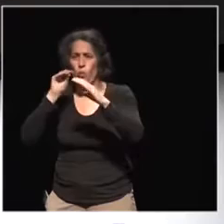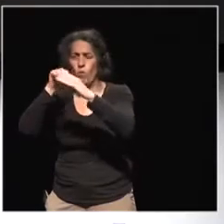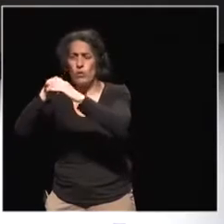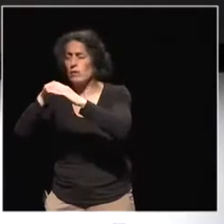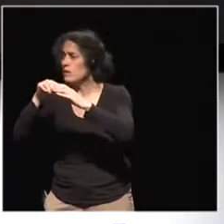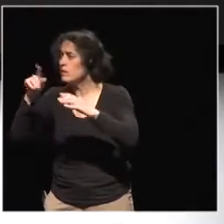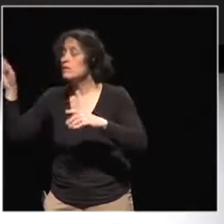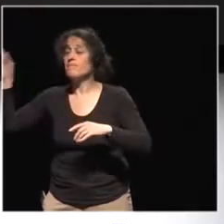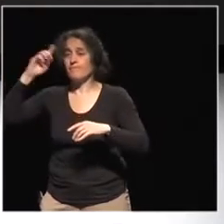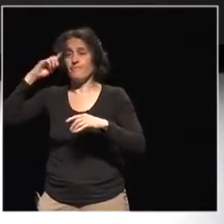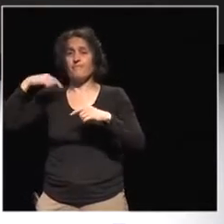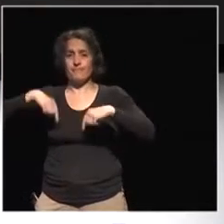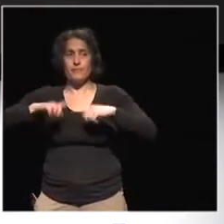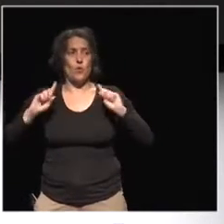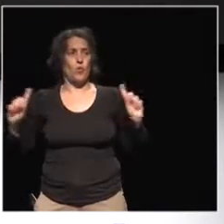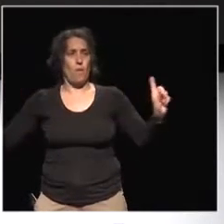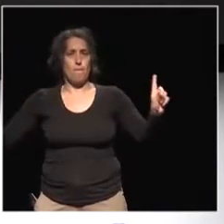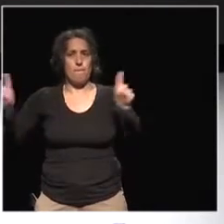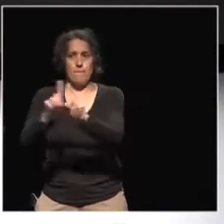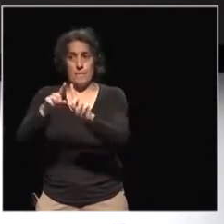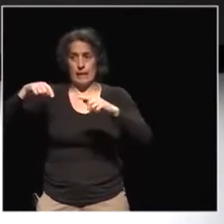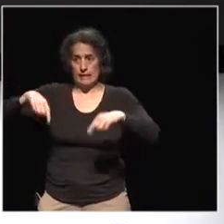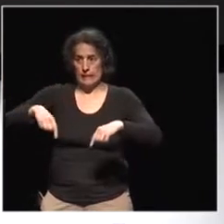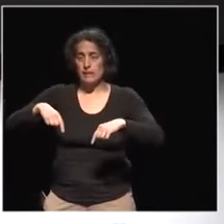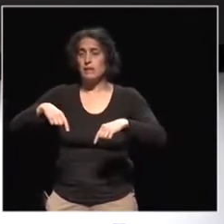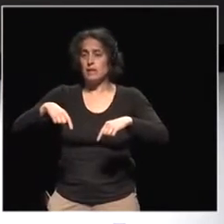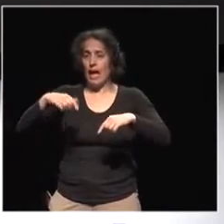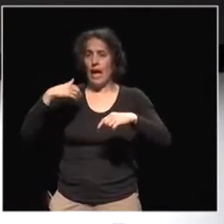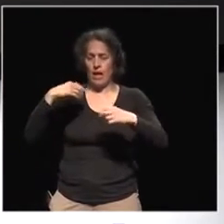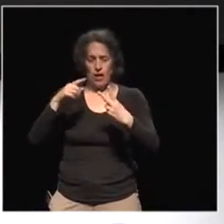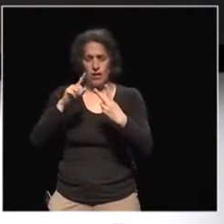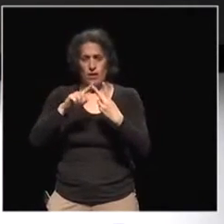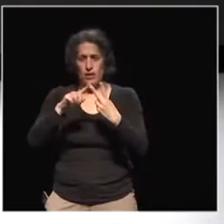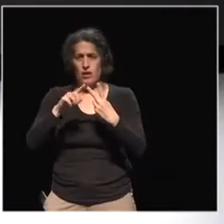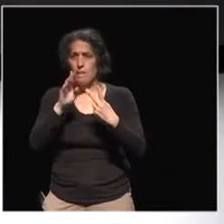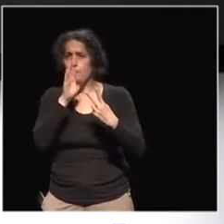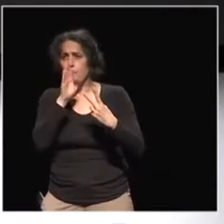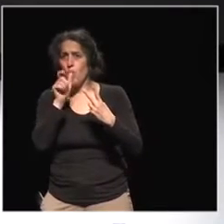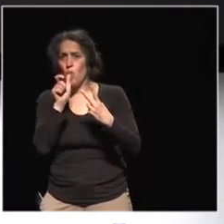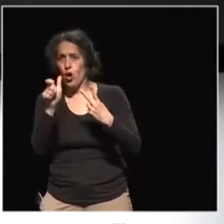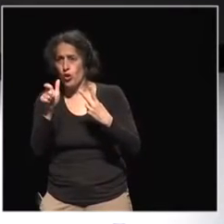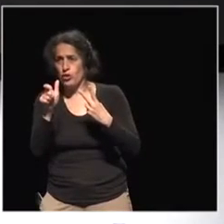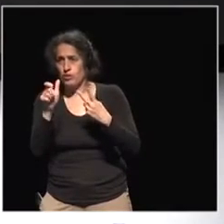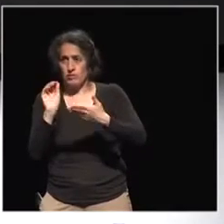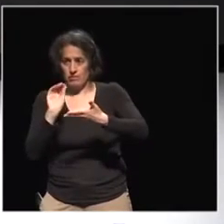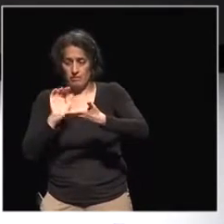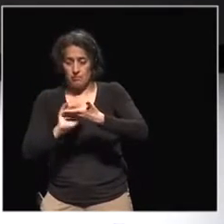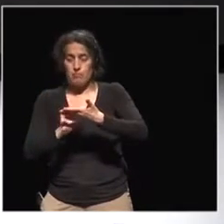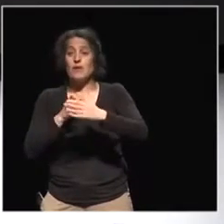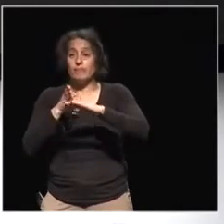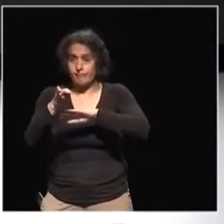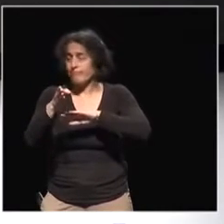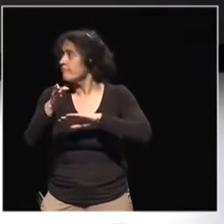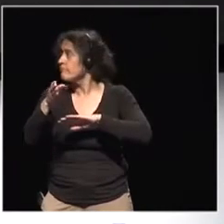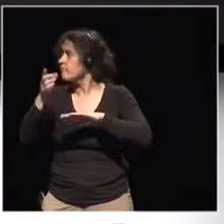room, which you can use inside this room only, I think. Maybe at a point we can show this